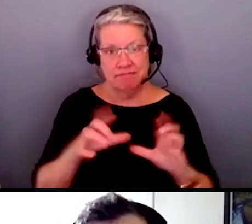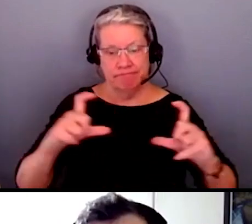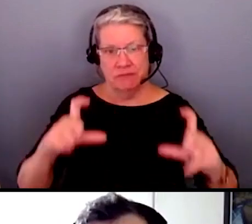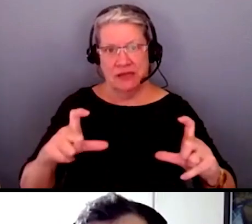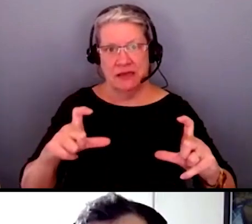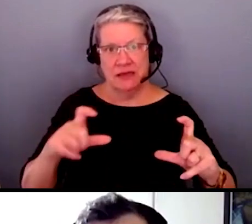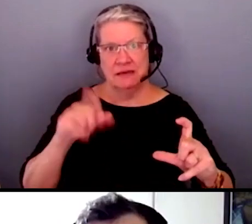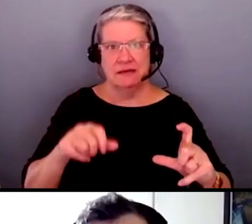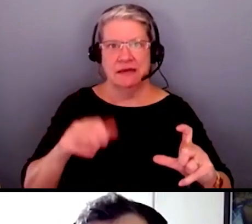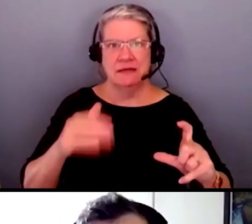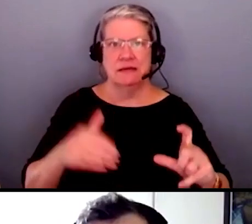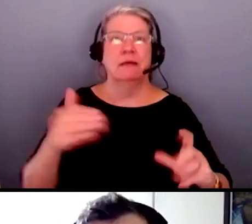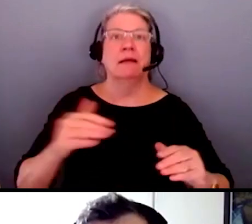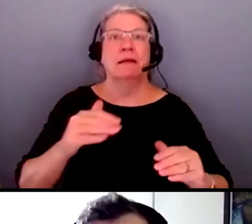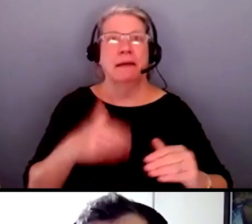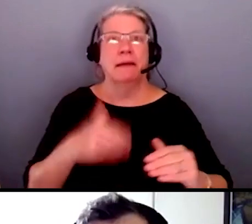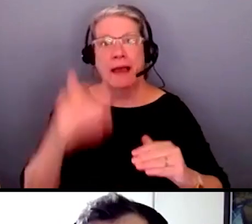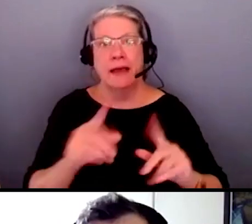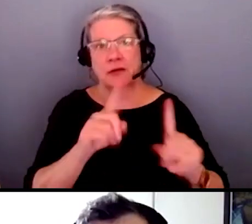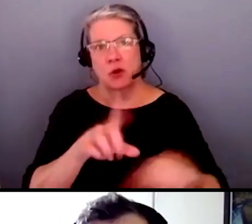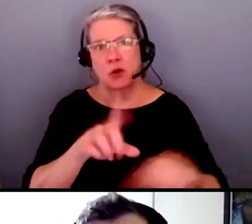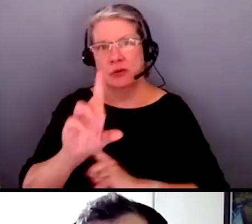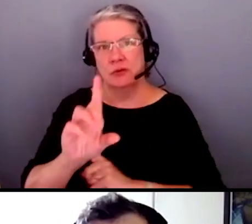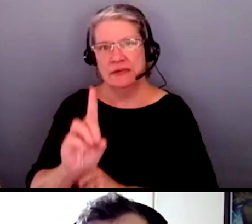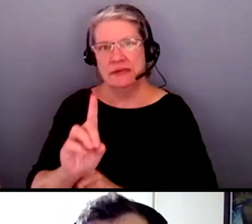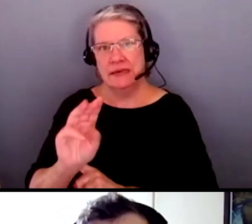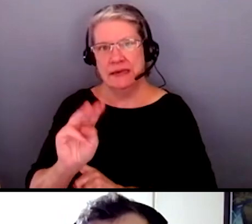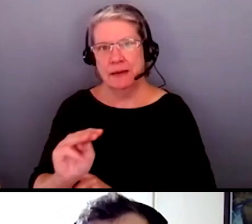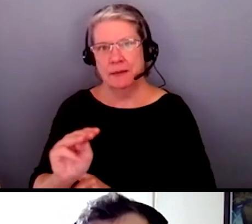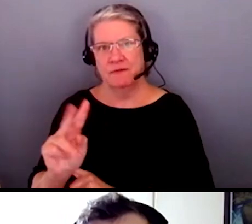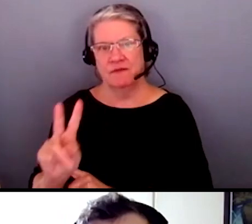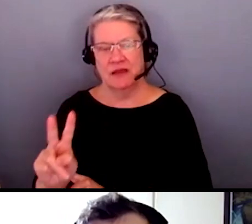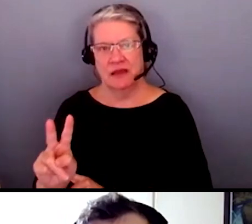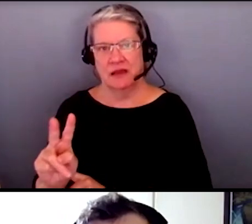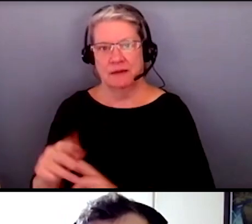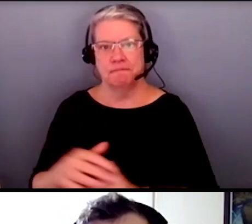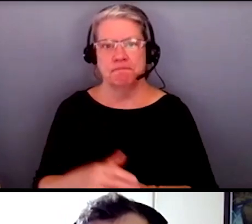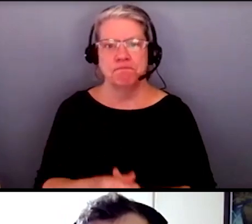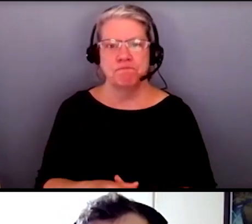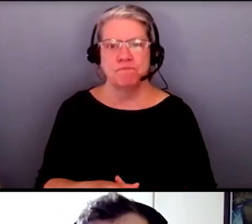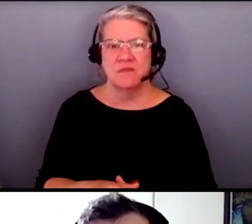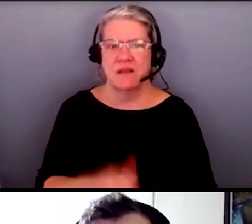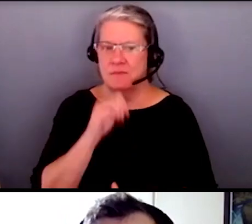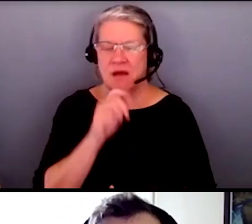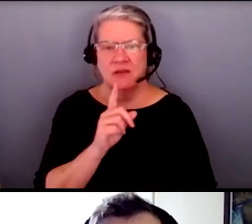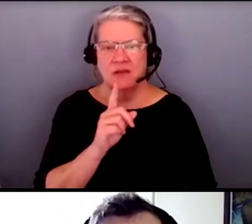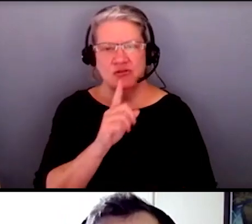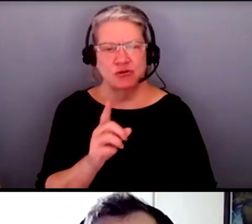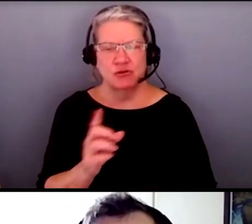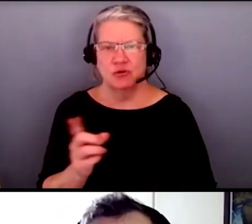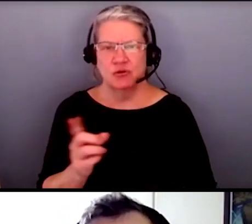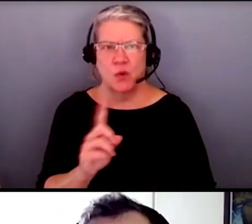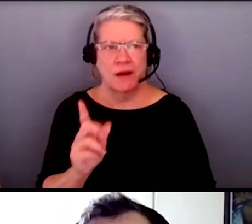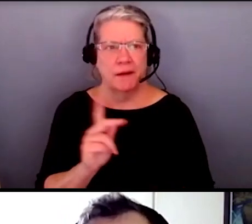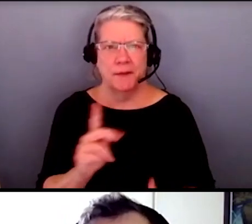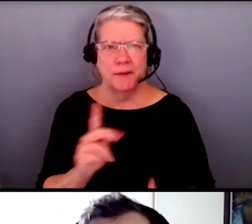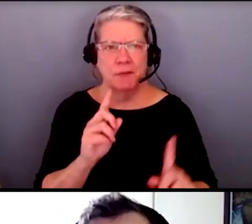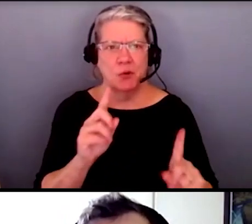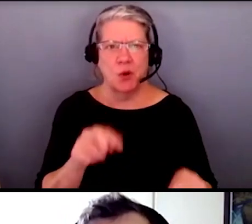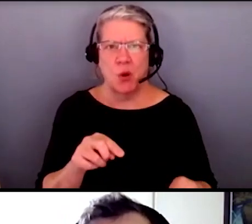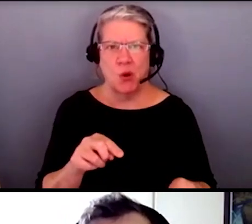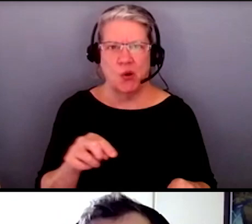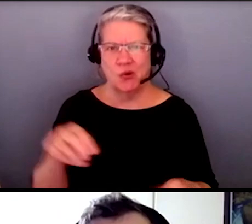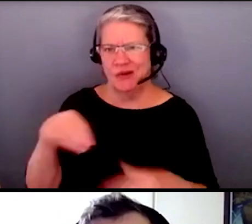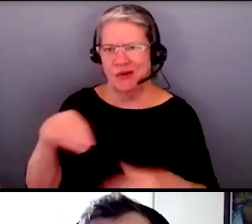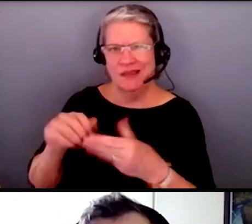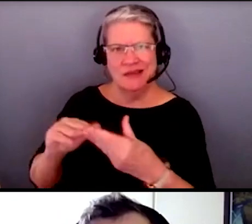the extra extra step further and go down to dmv um i'm not quite sure where people go in the city